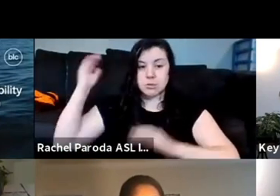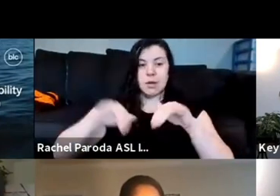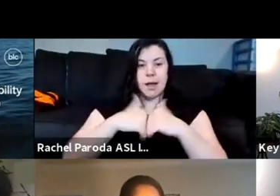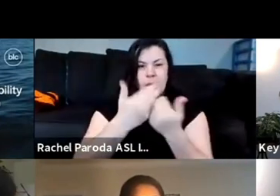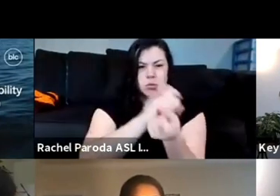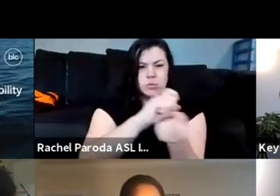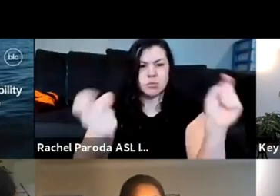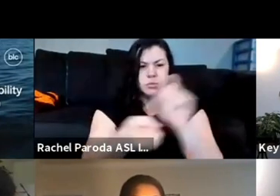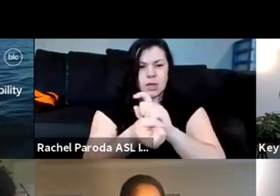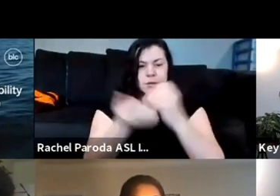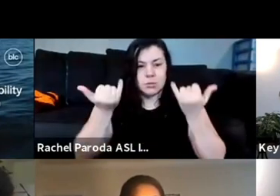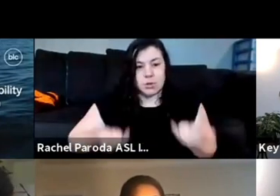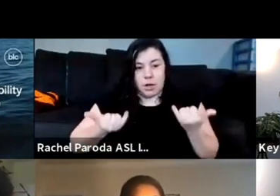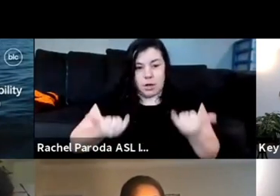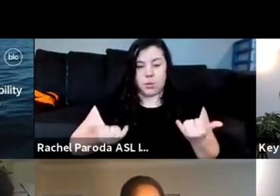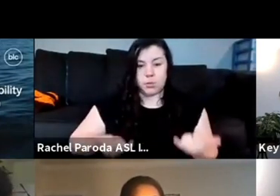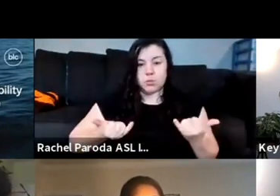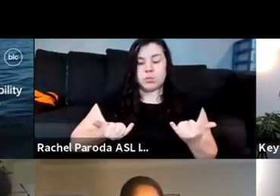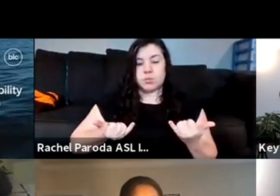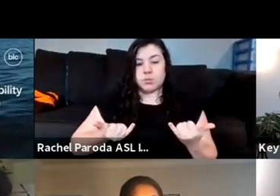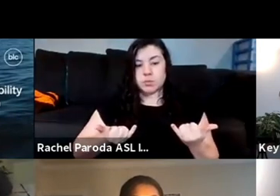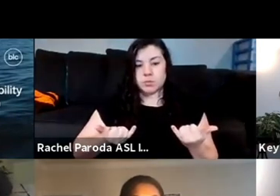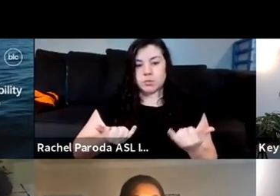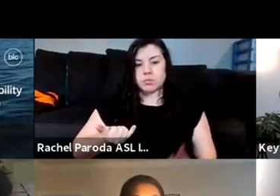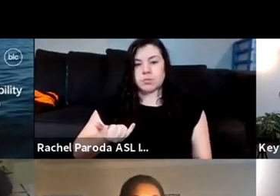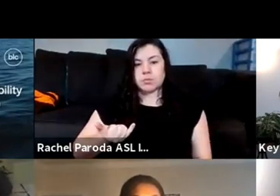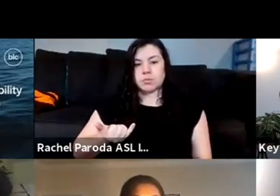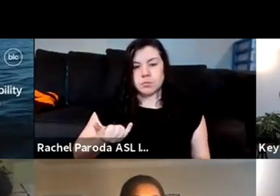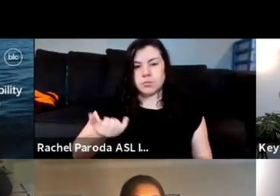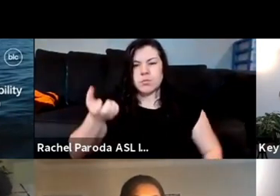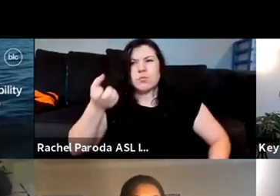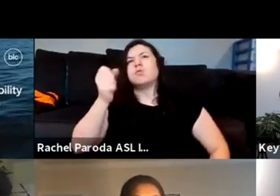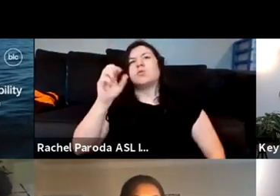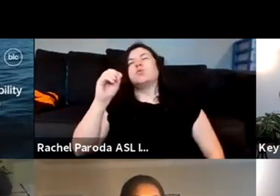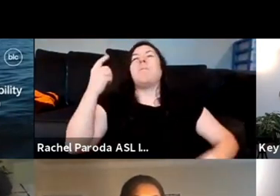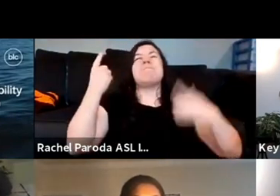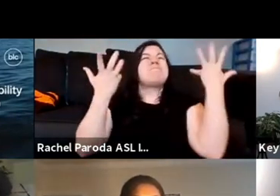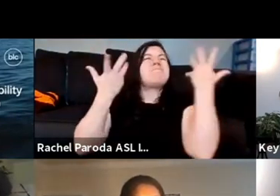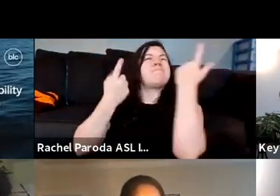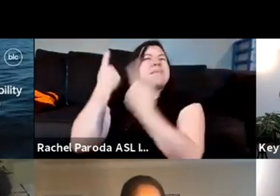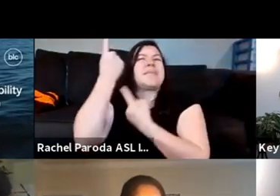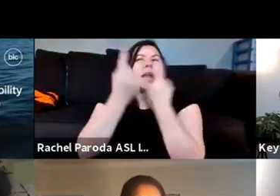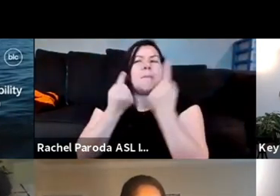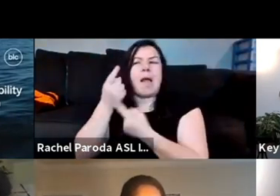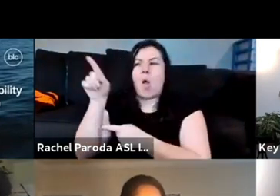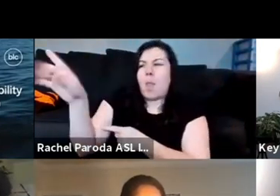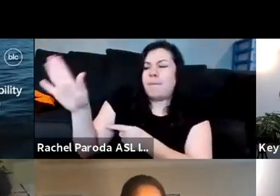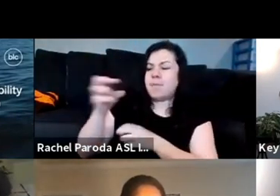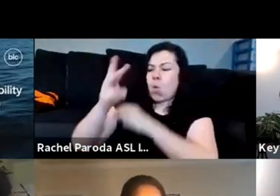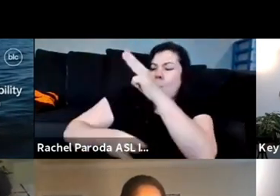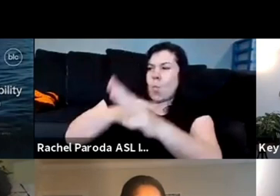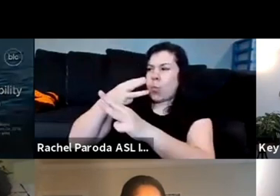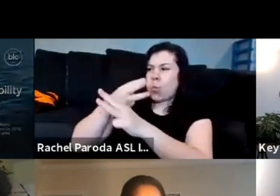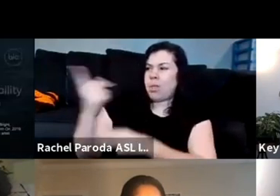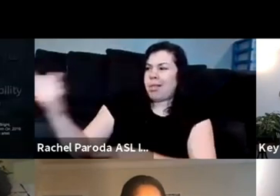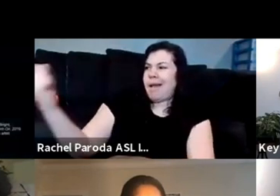thinking about um uh what what the world is asking of us what the work is asking